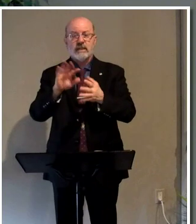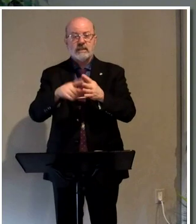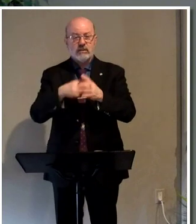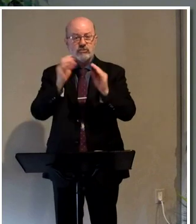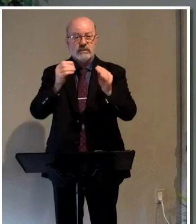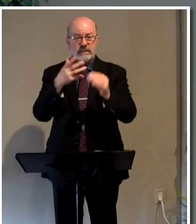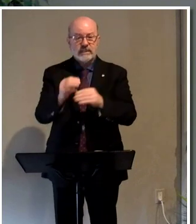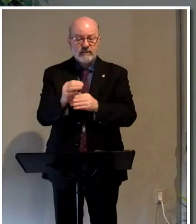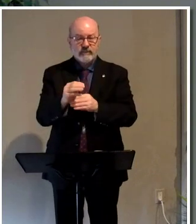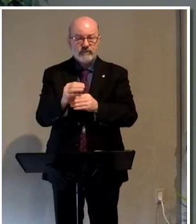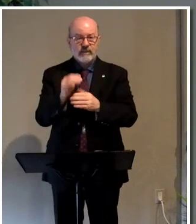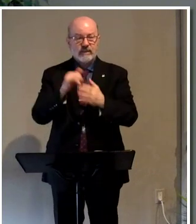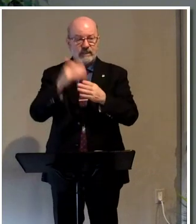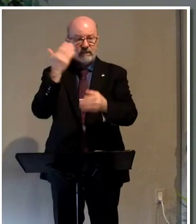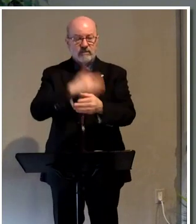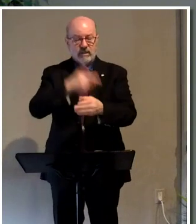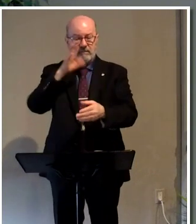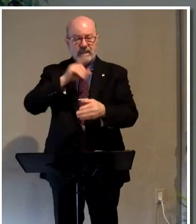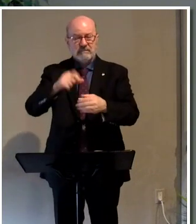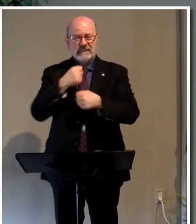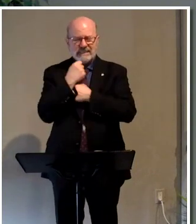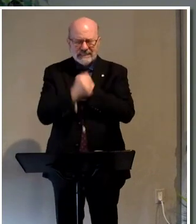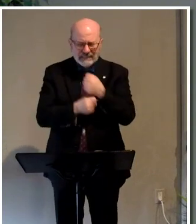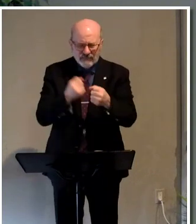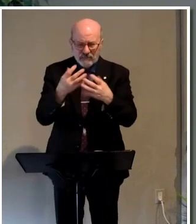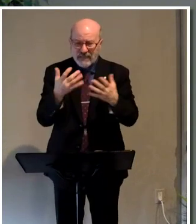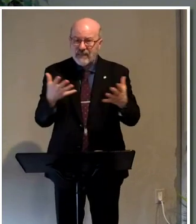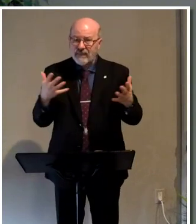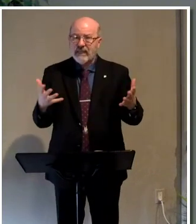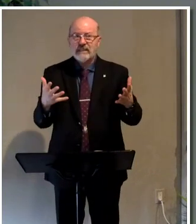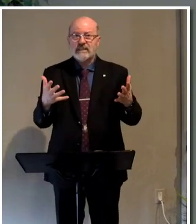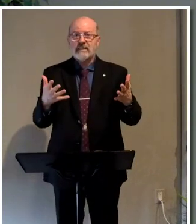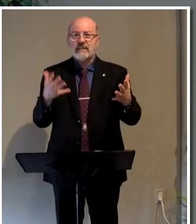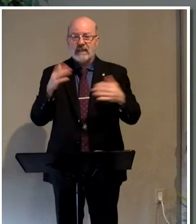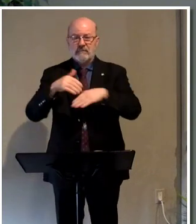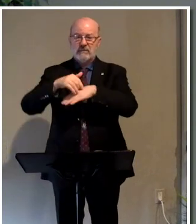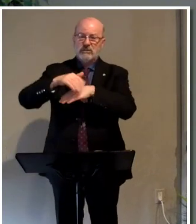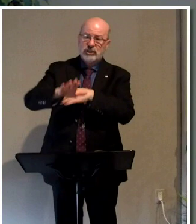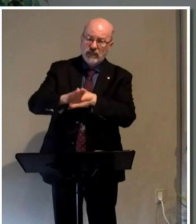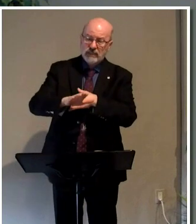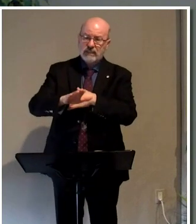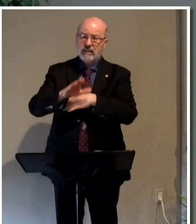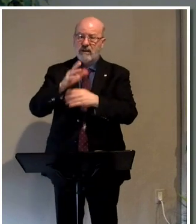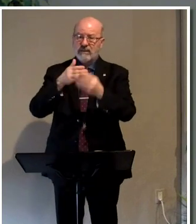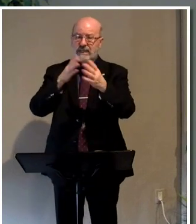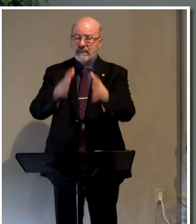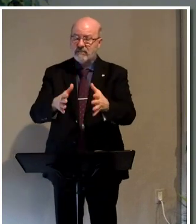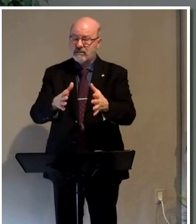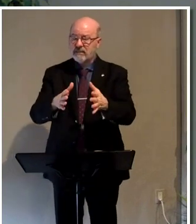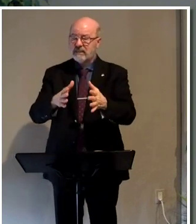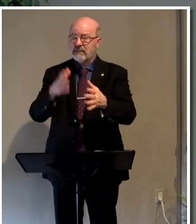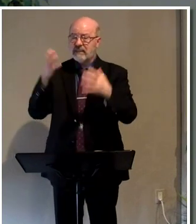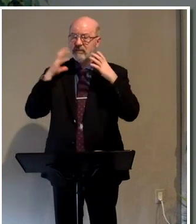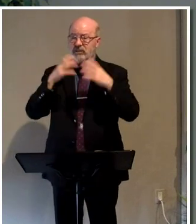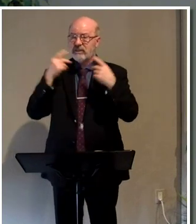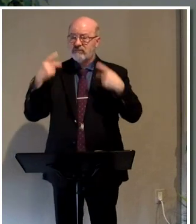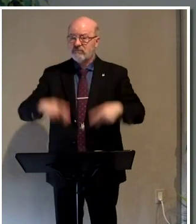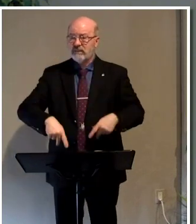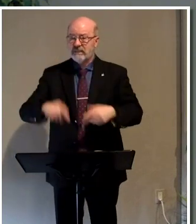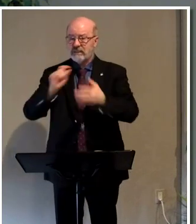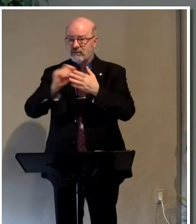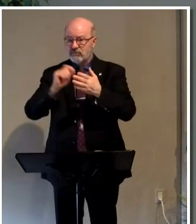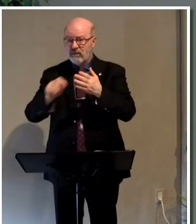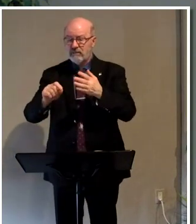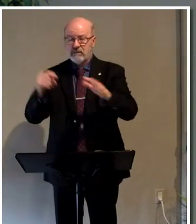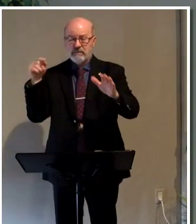to teach them that the Son of Man must suffer many things and be rejected of the elders and of the chief priests and scribes